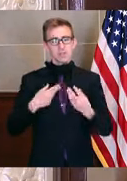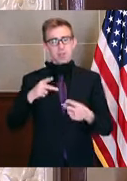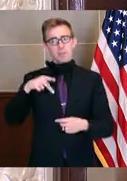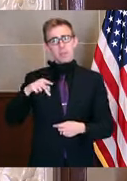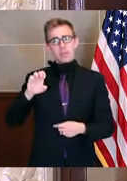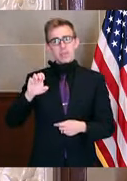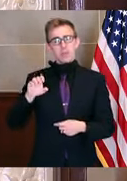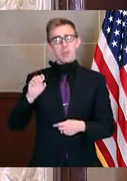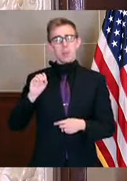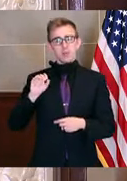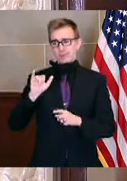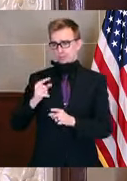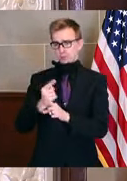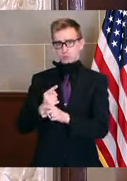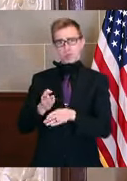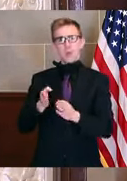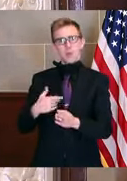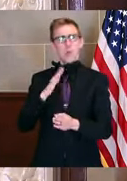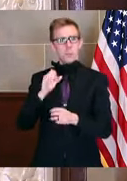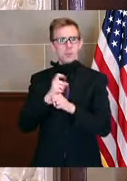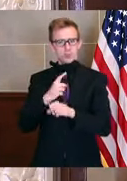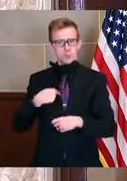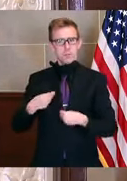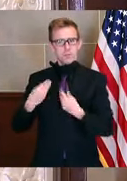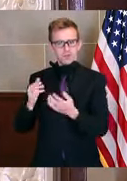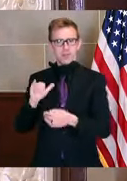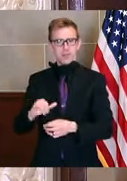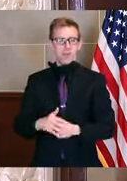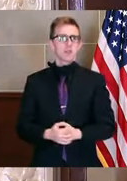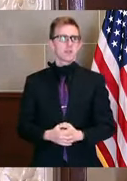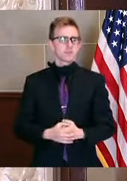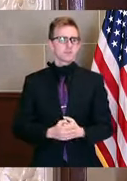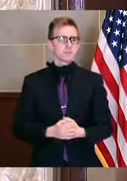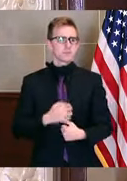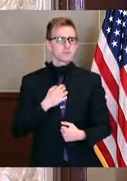we think that's the direction to go, we'll make sure and provide that at the state level.